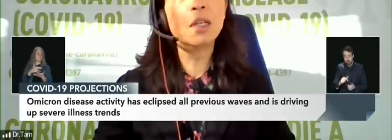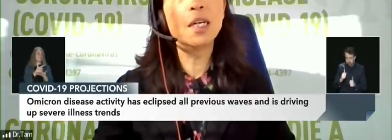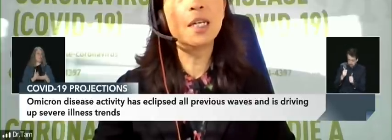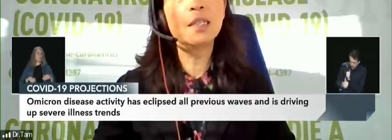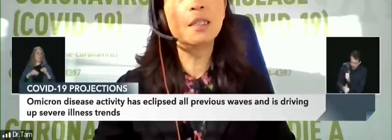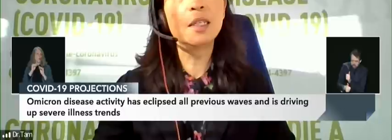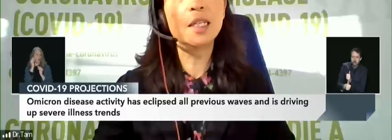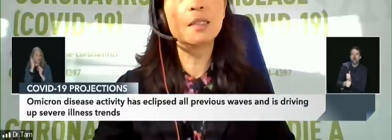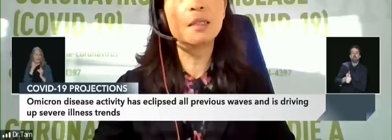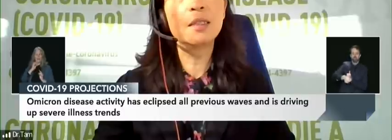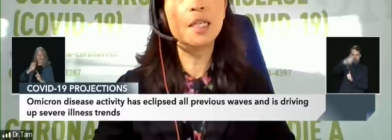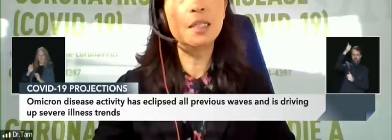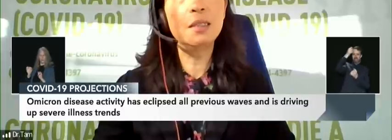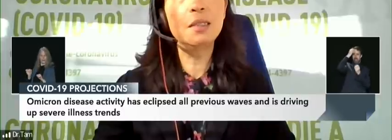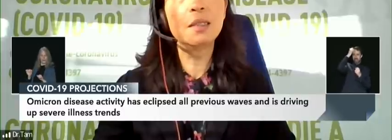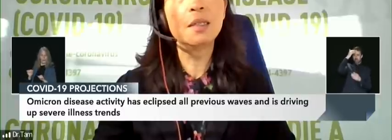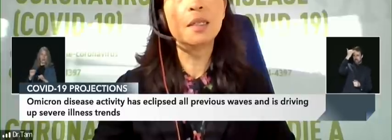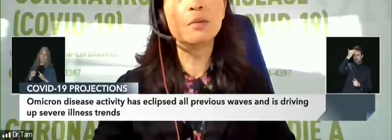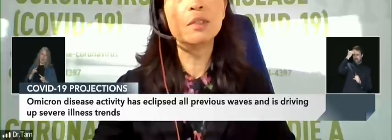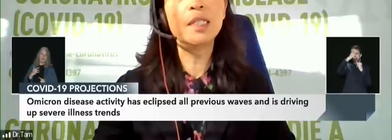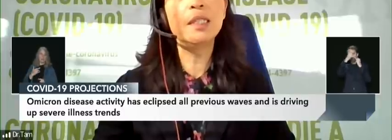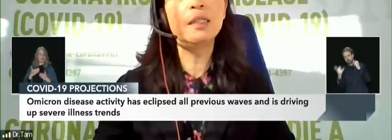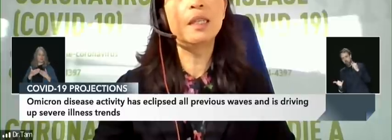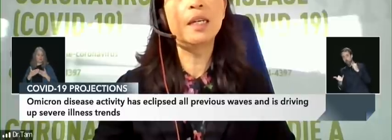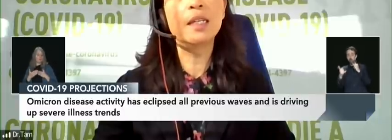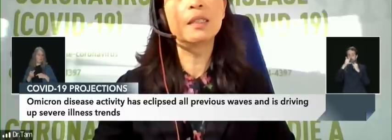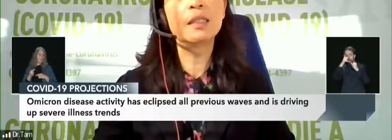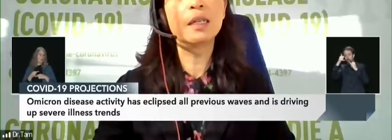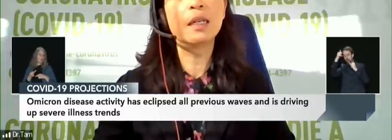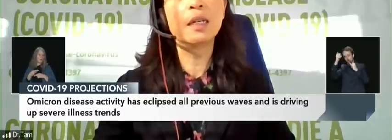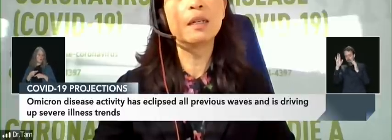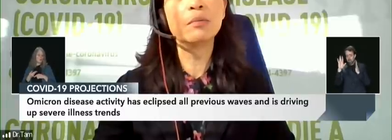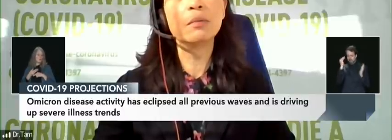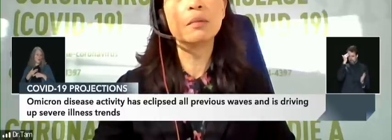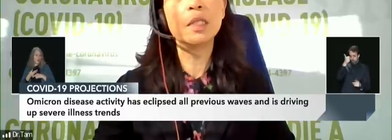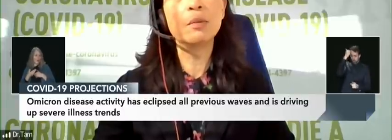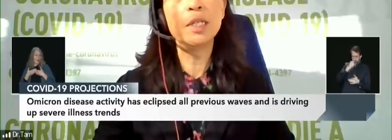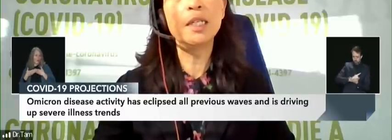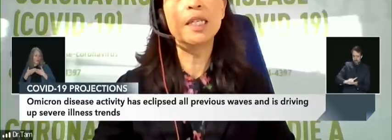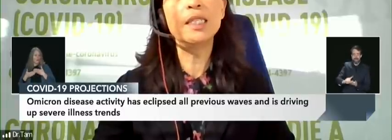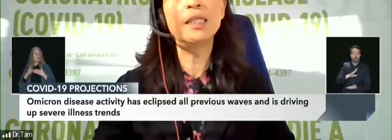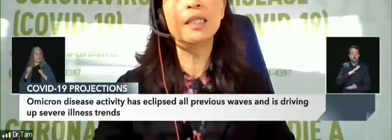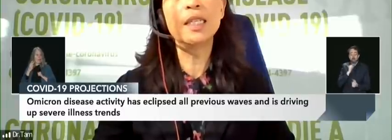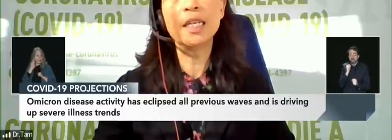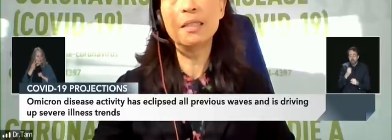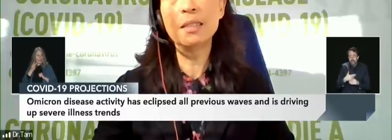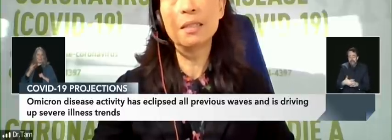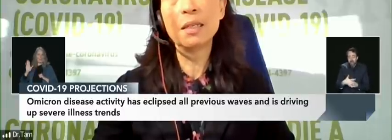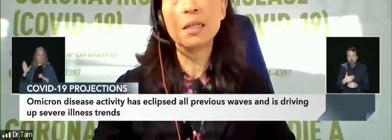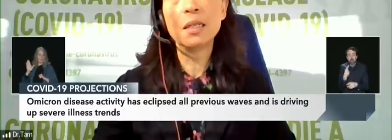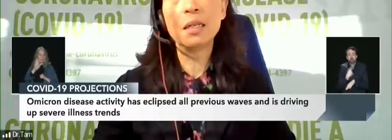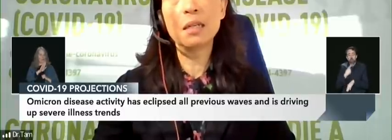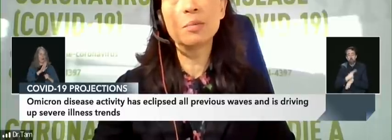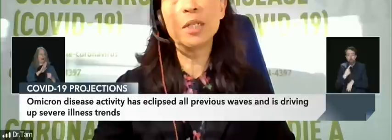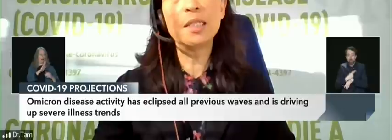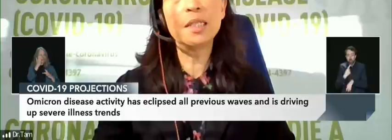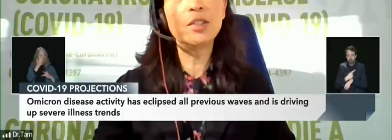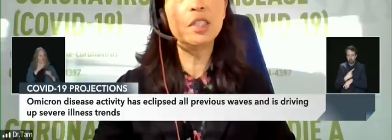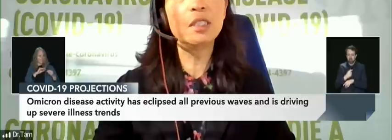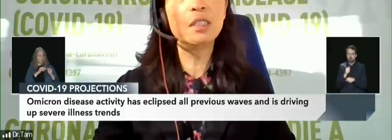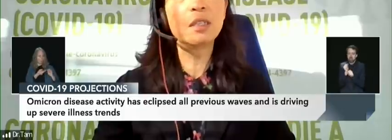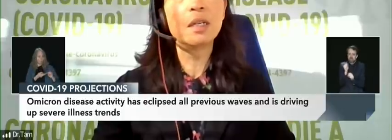that in the next days that we'll see that peak at least in the cases the